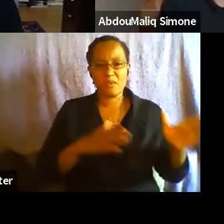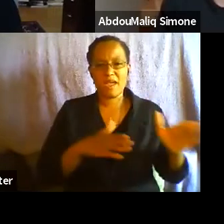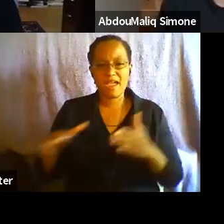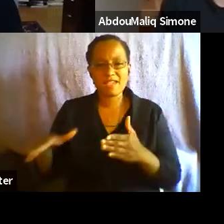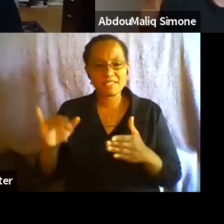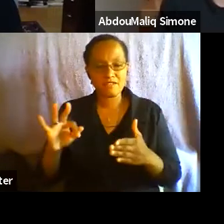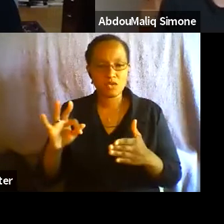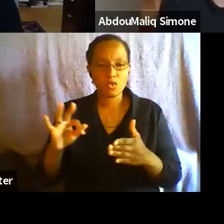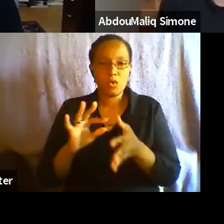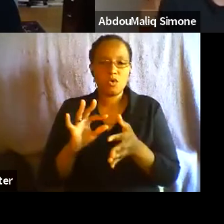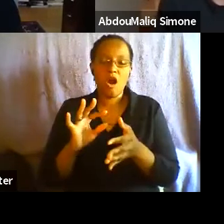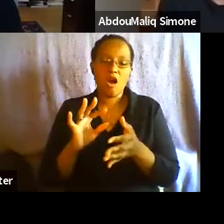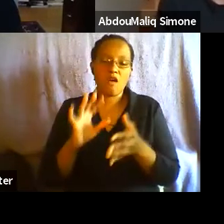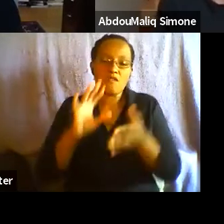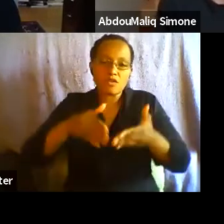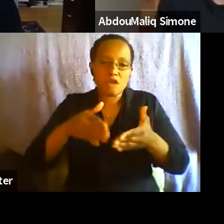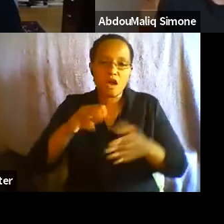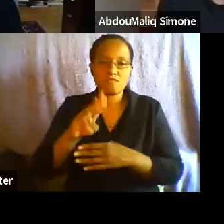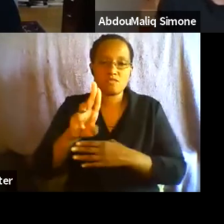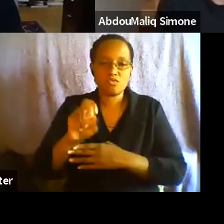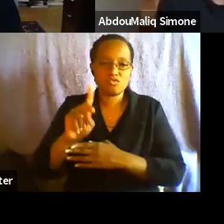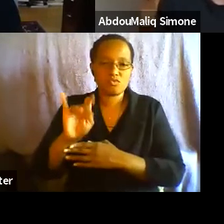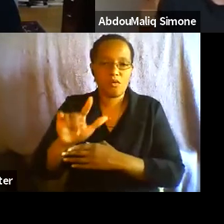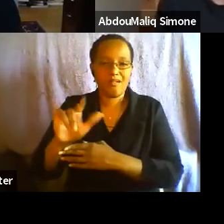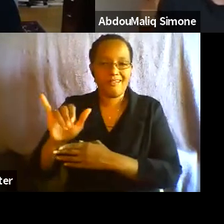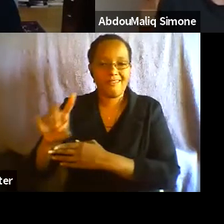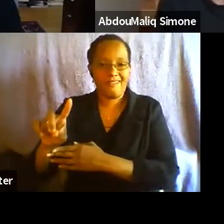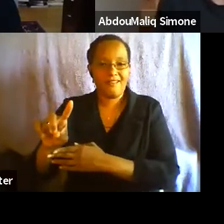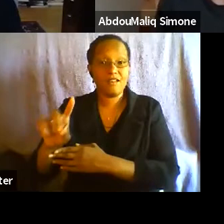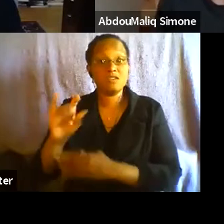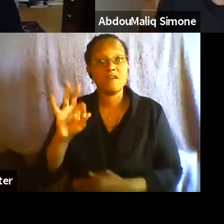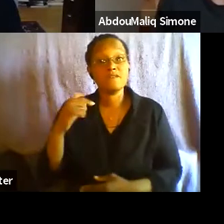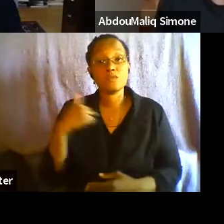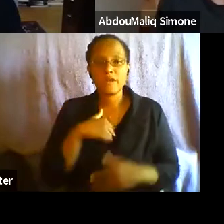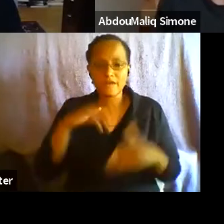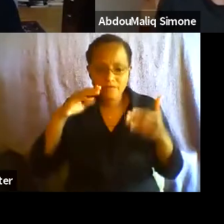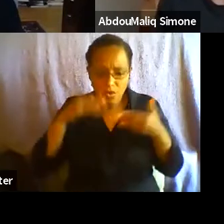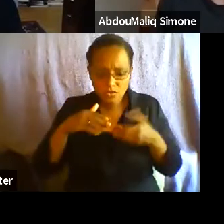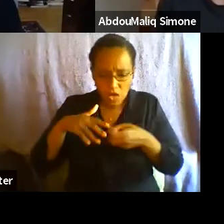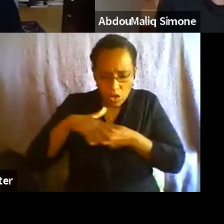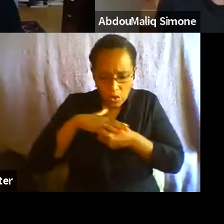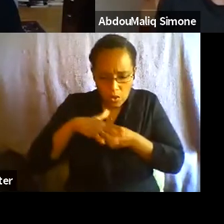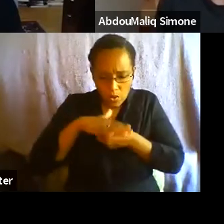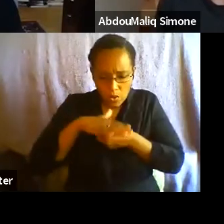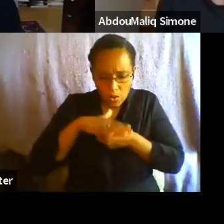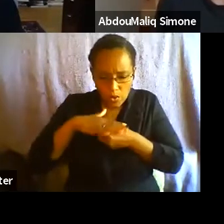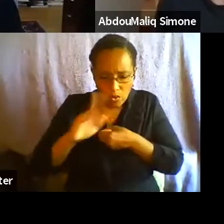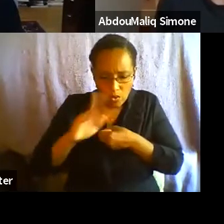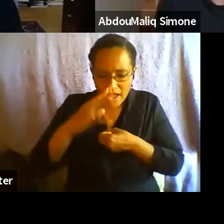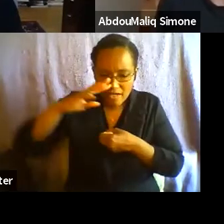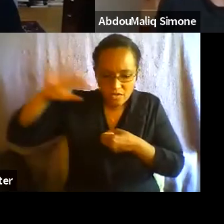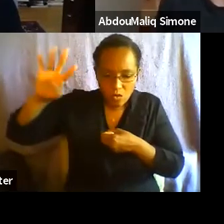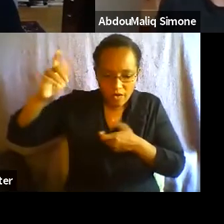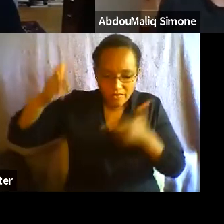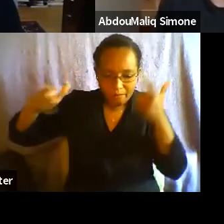we do the very local and ignore the larger structures around militarism, of course,